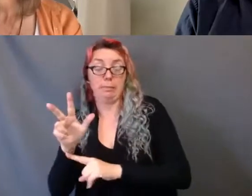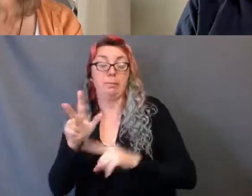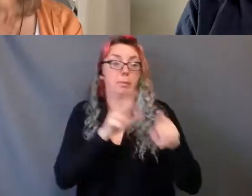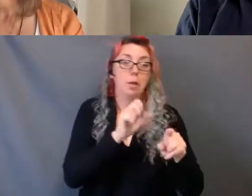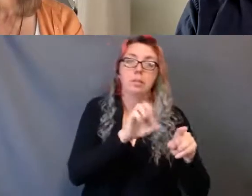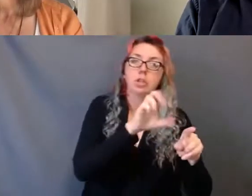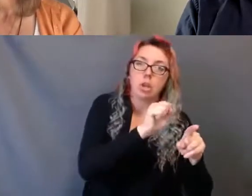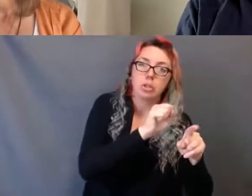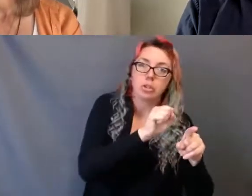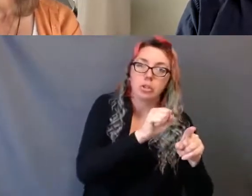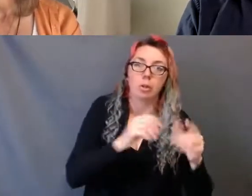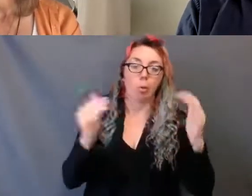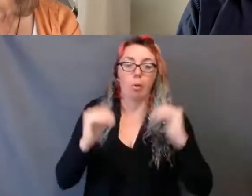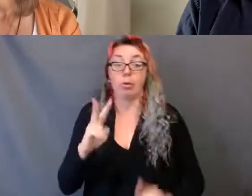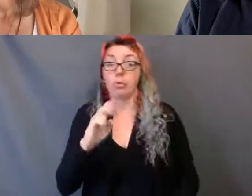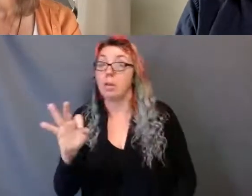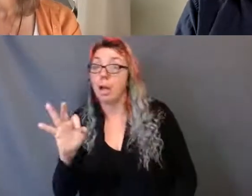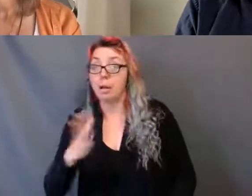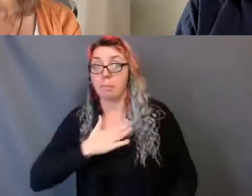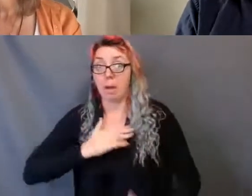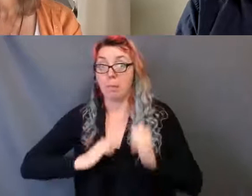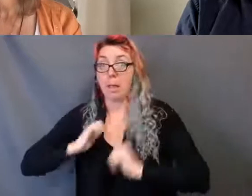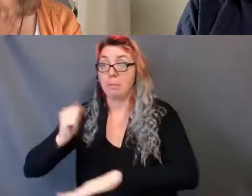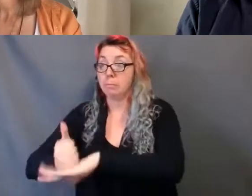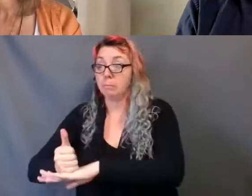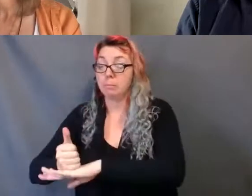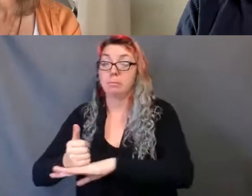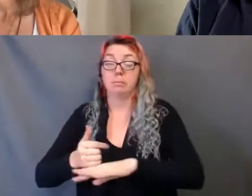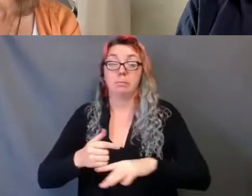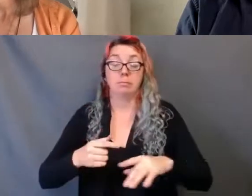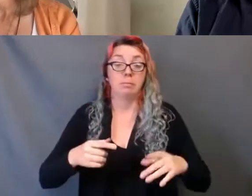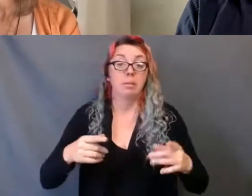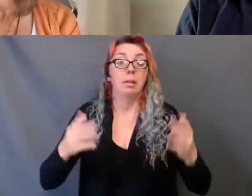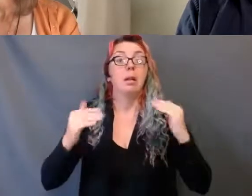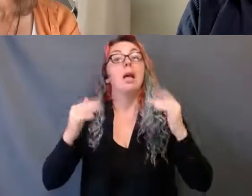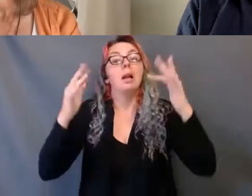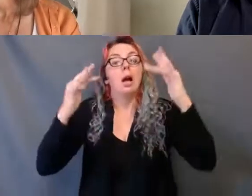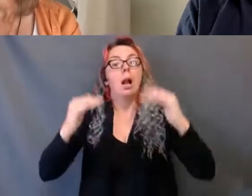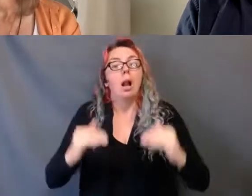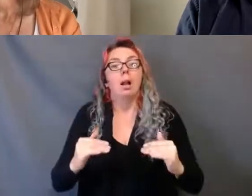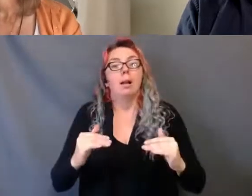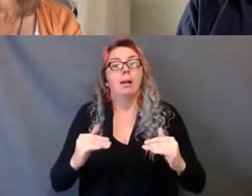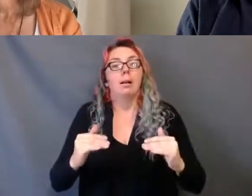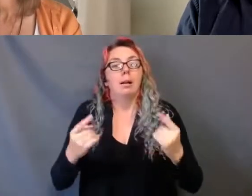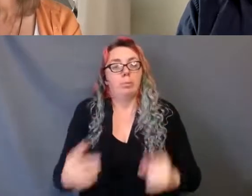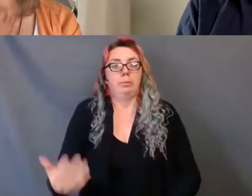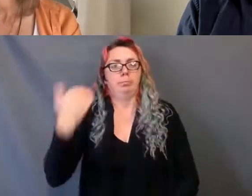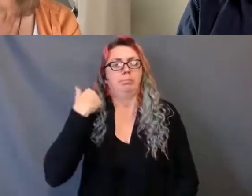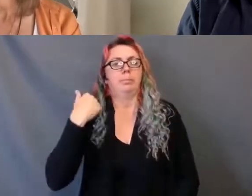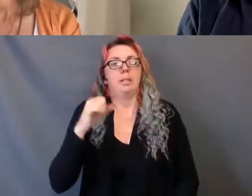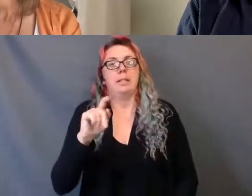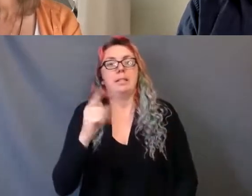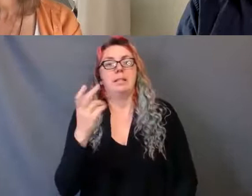Magnetic North Theatre Festival held in Vancouver, Stephen Harper made the historic apology for the atrocities of the residential school system